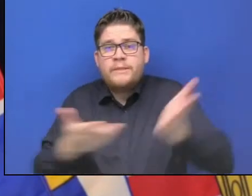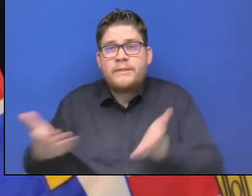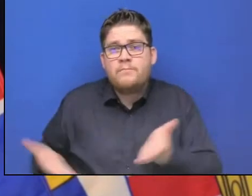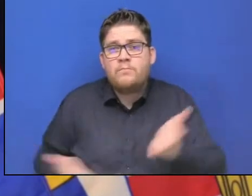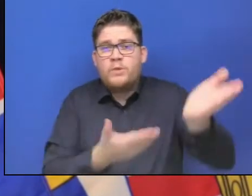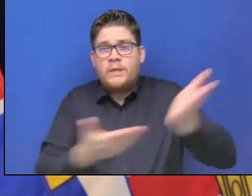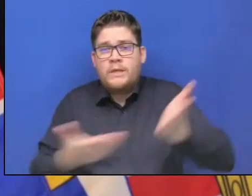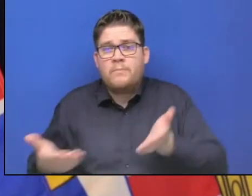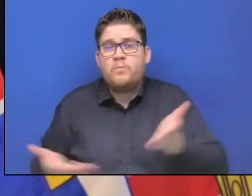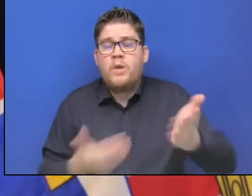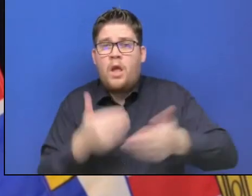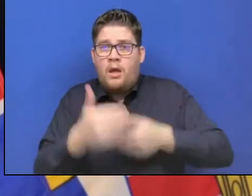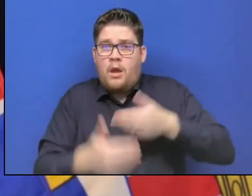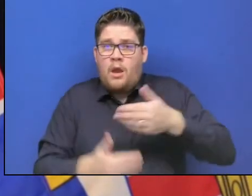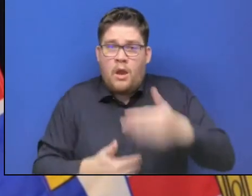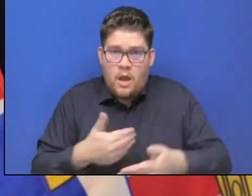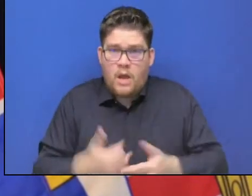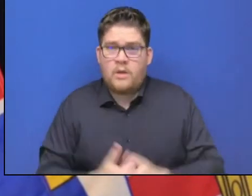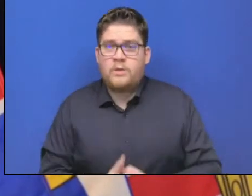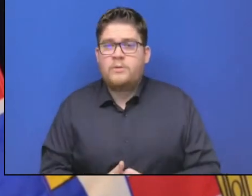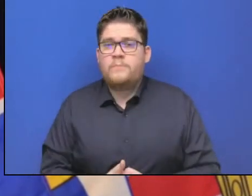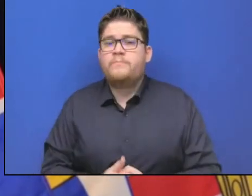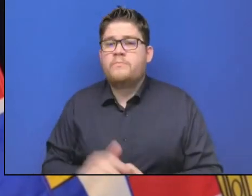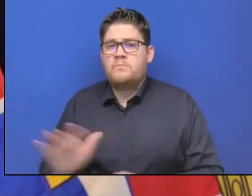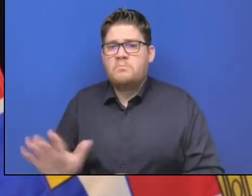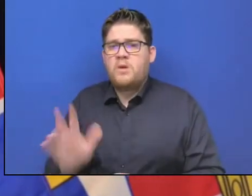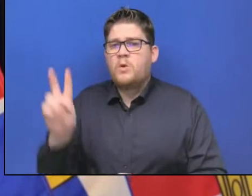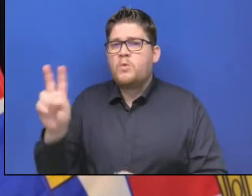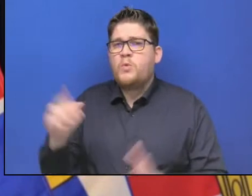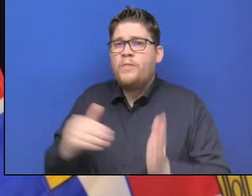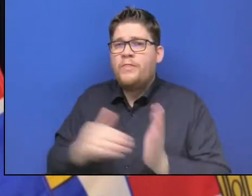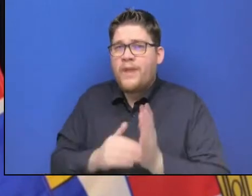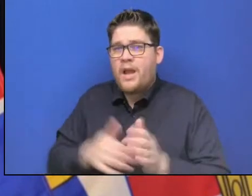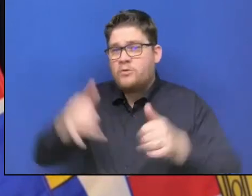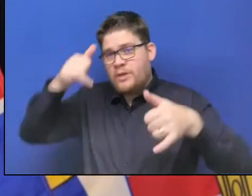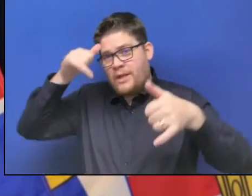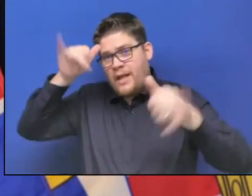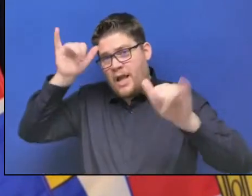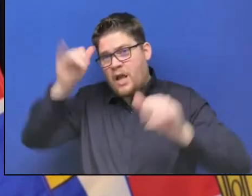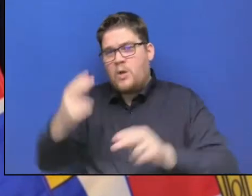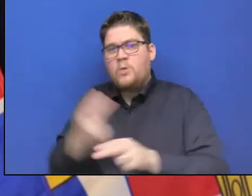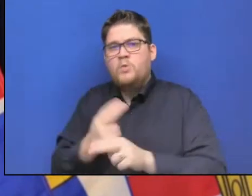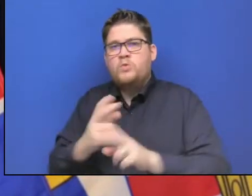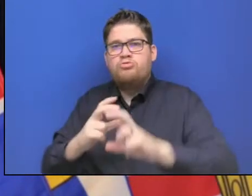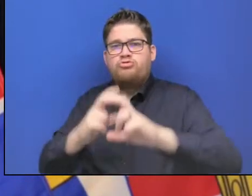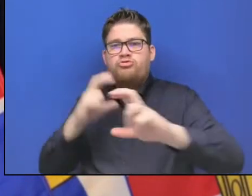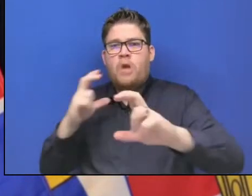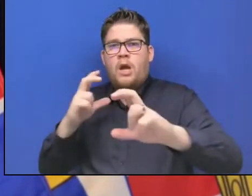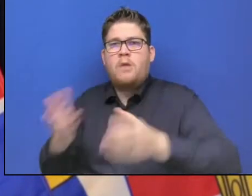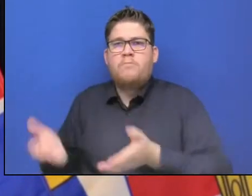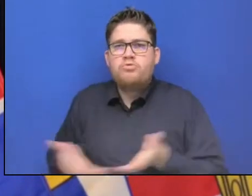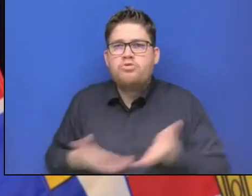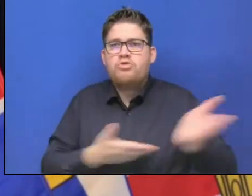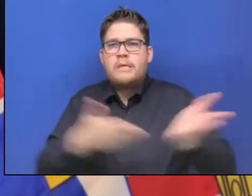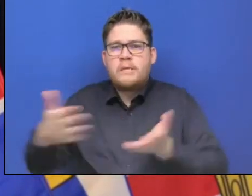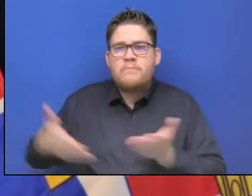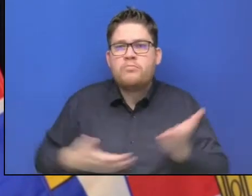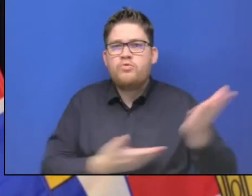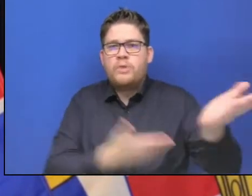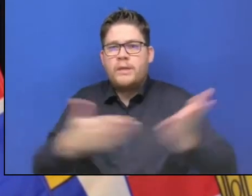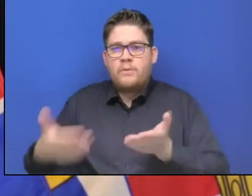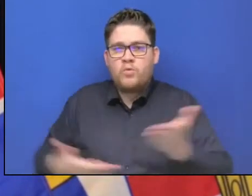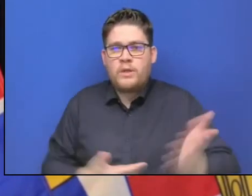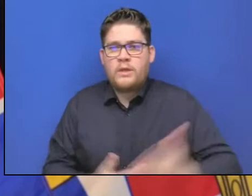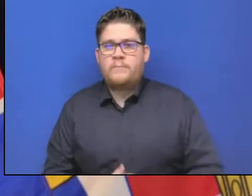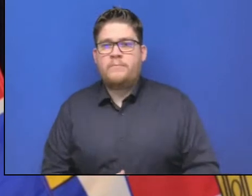move approximately 2,000 cows with his truck and his trailer. And today he continues